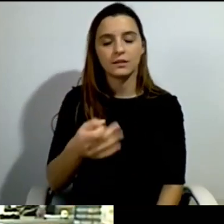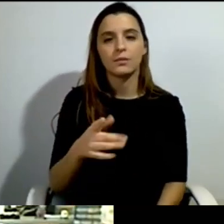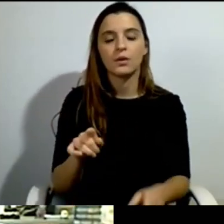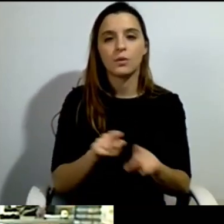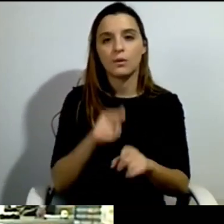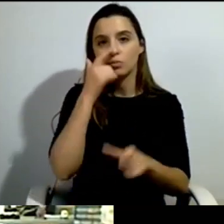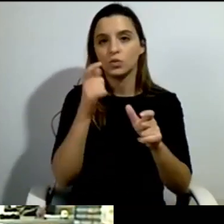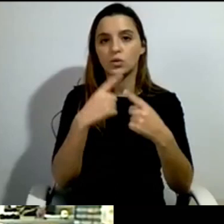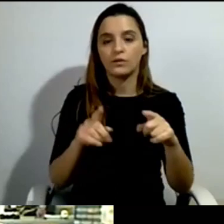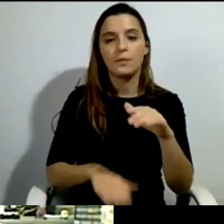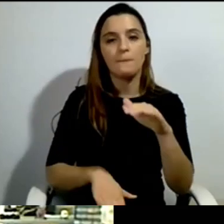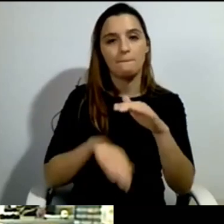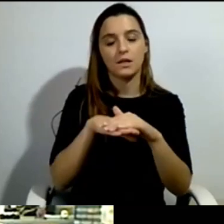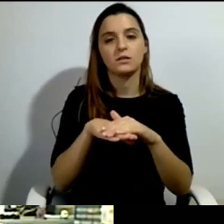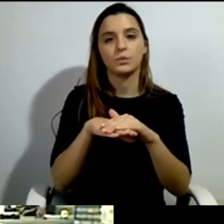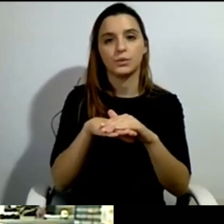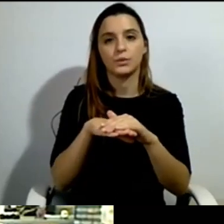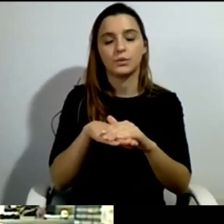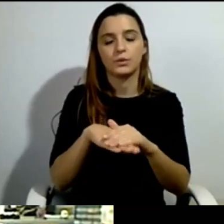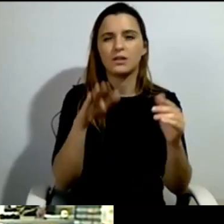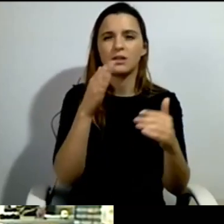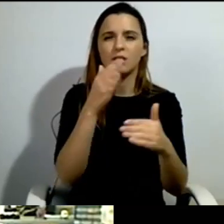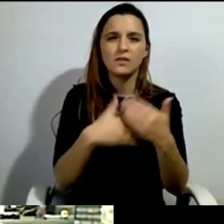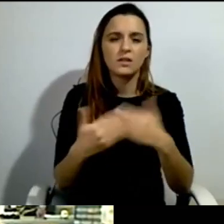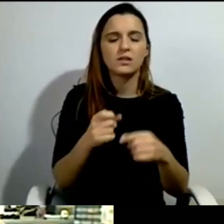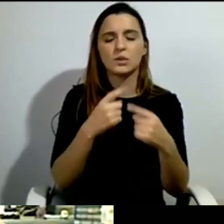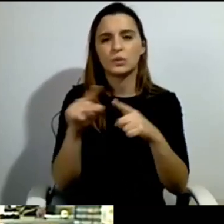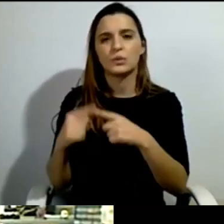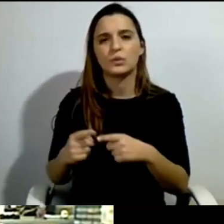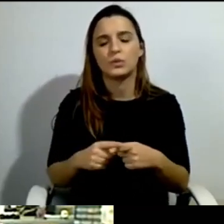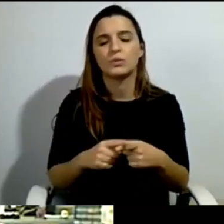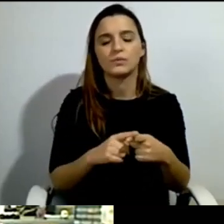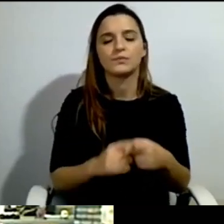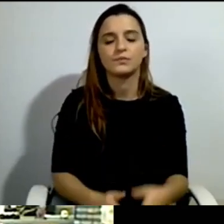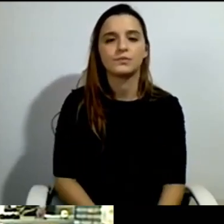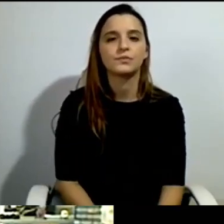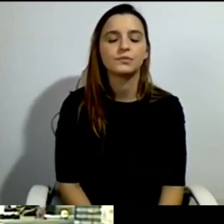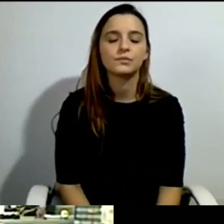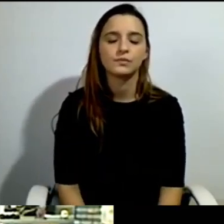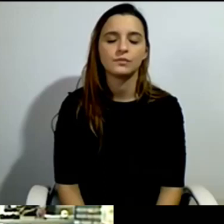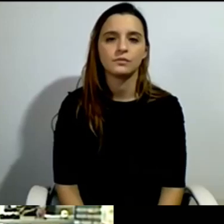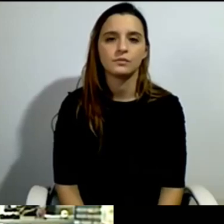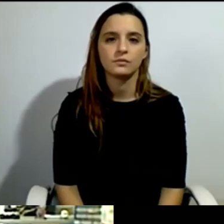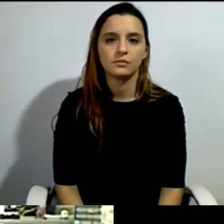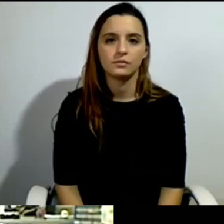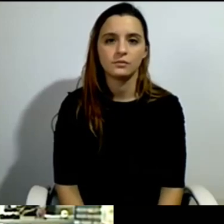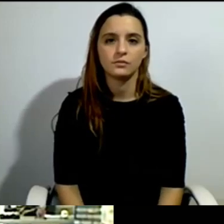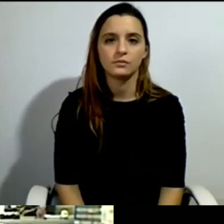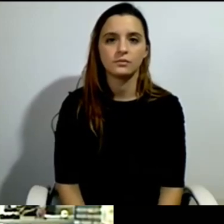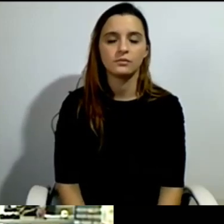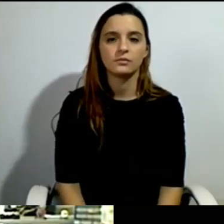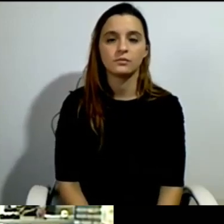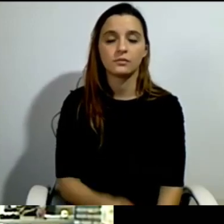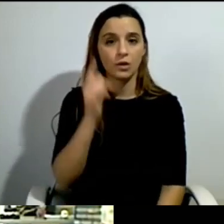as possible. Second, our clear intention was, from the very beginning, direct